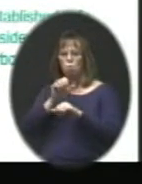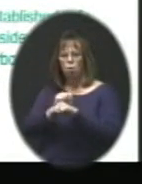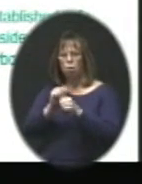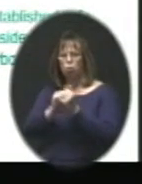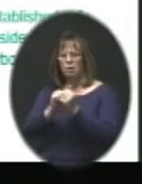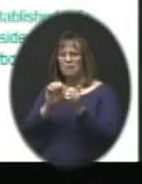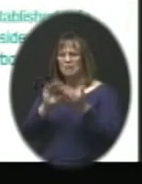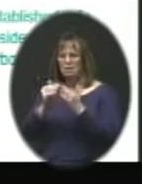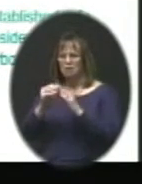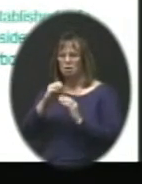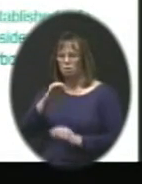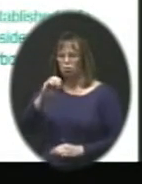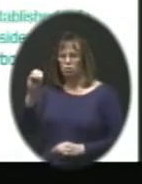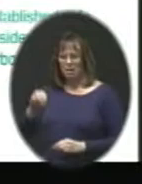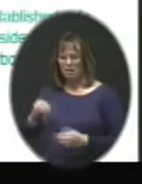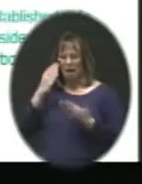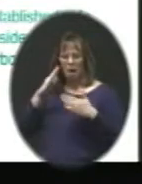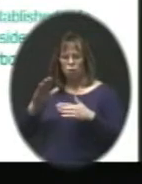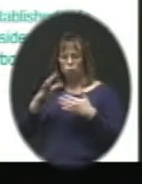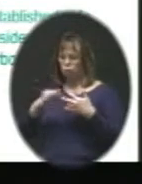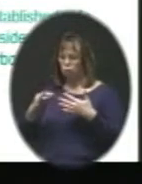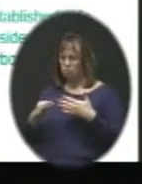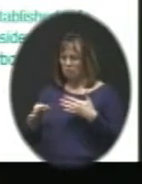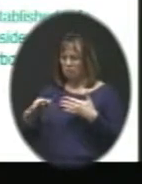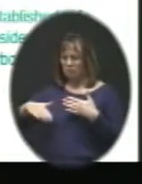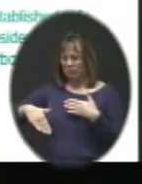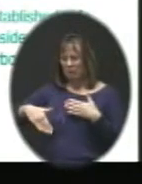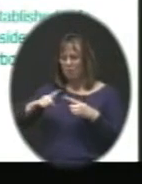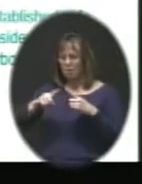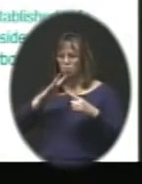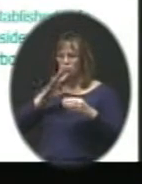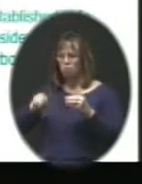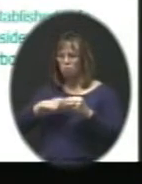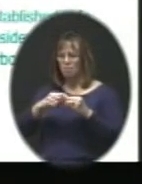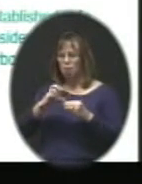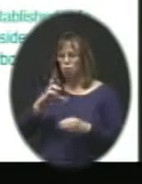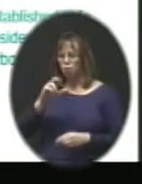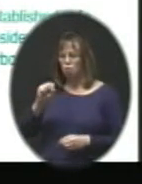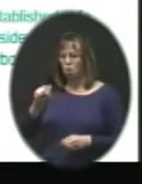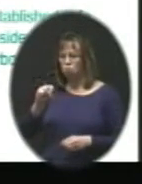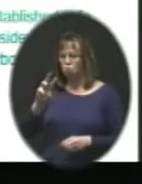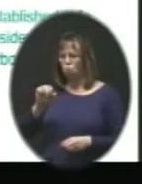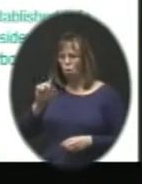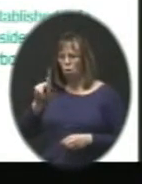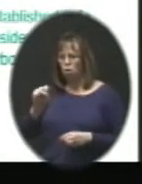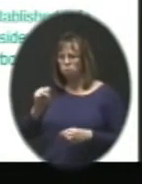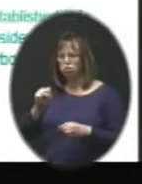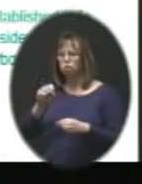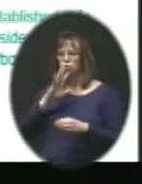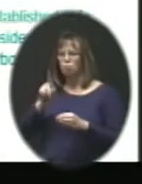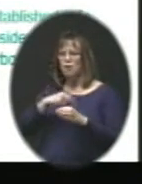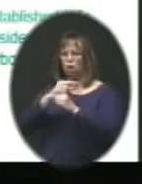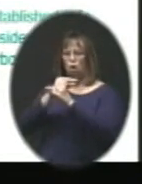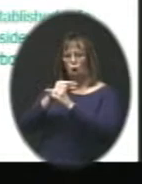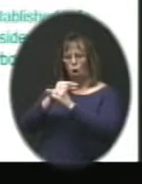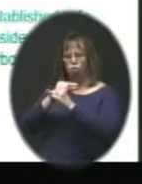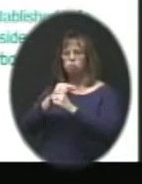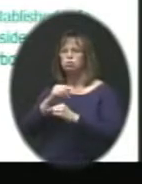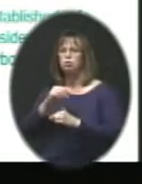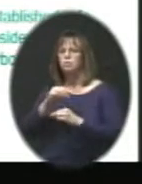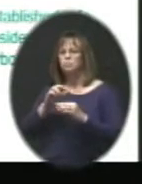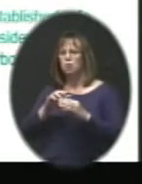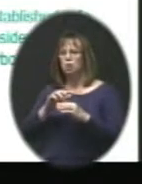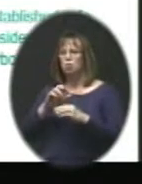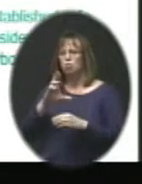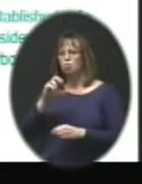Olathe. I don't know what those options will be yet, but we'll be talking about crosswalks. We'll be talking about cross guards. We'll be talking about crossing